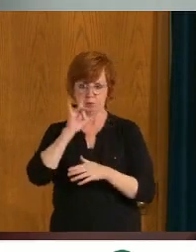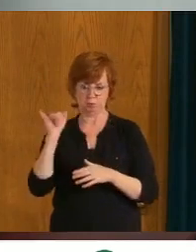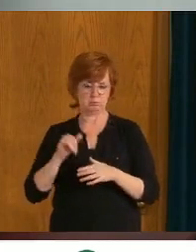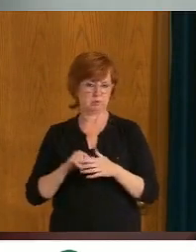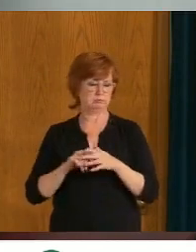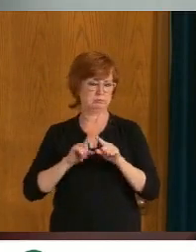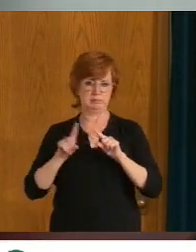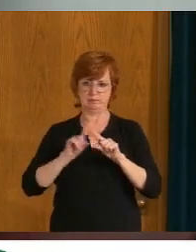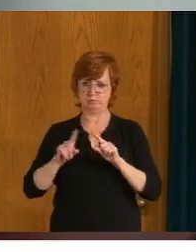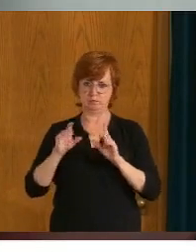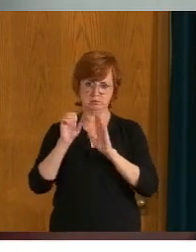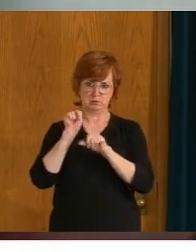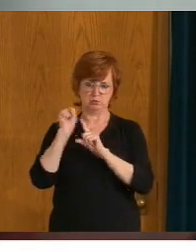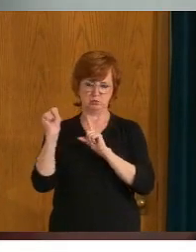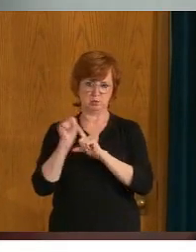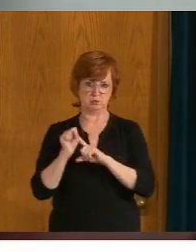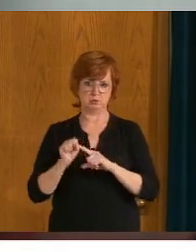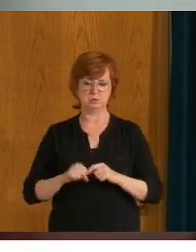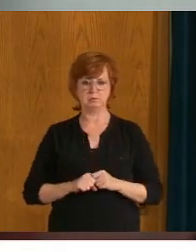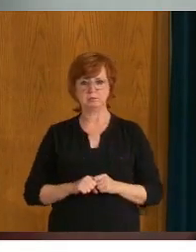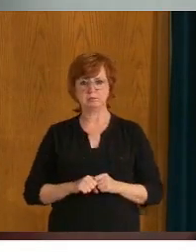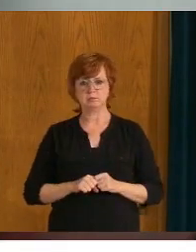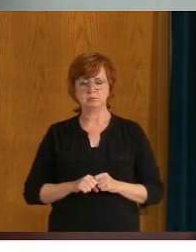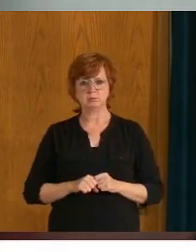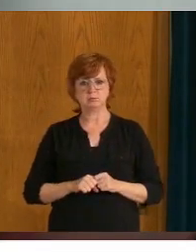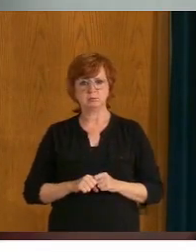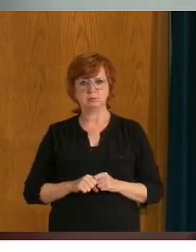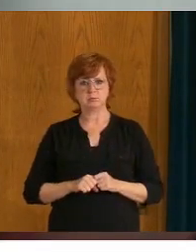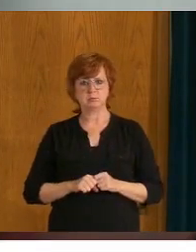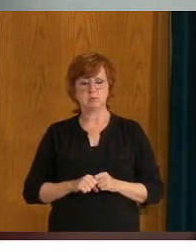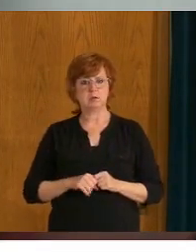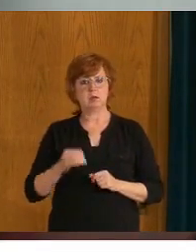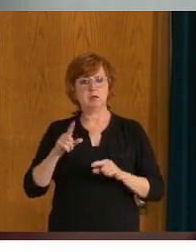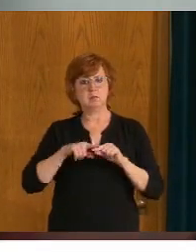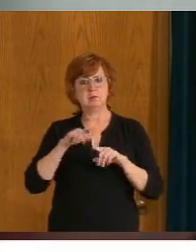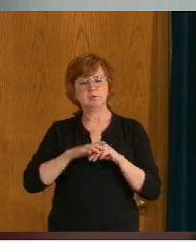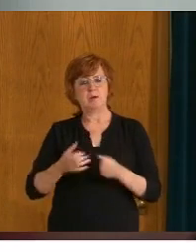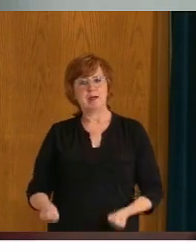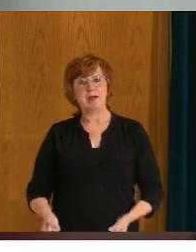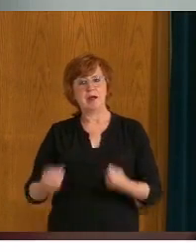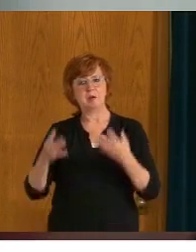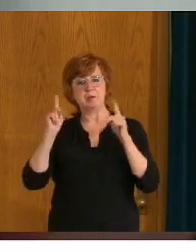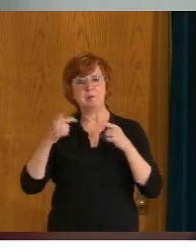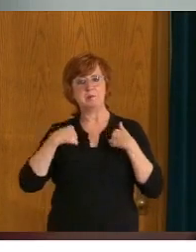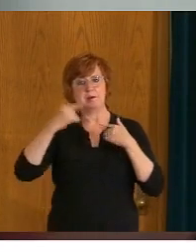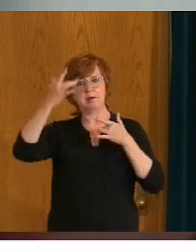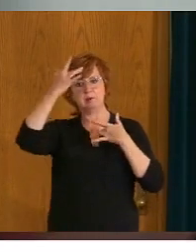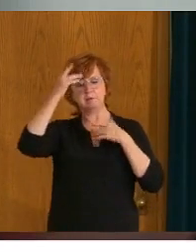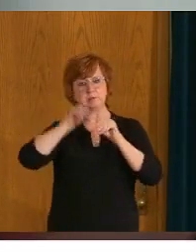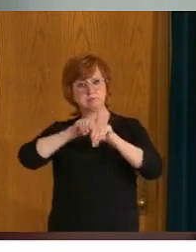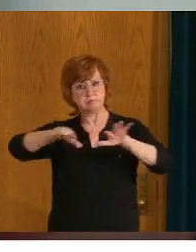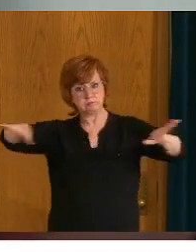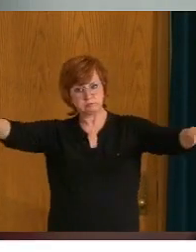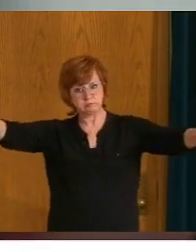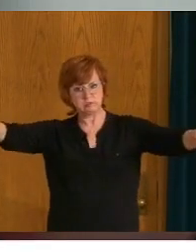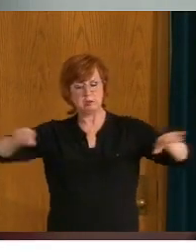for homes, depending upon the extent of the outbreak and the guidance from medical health officers.